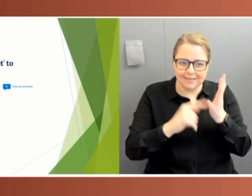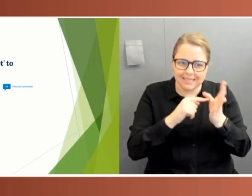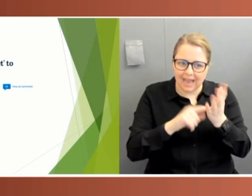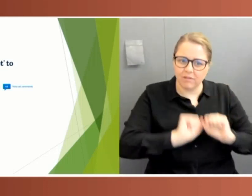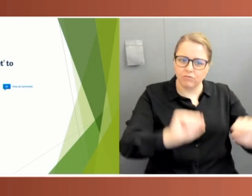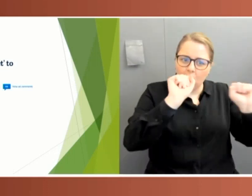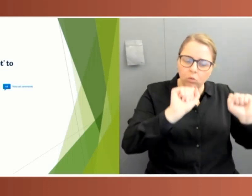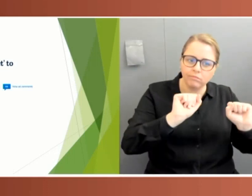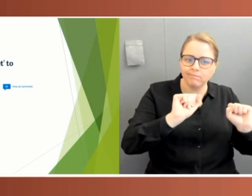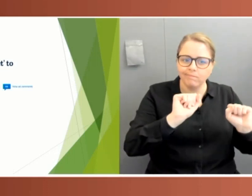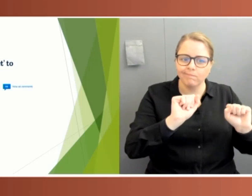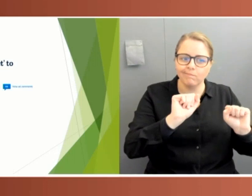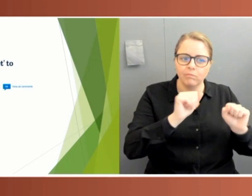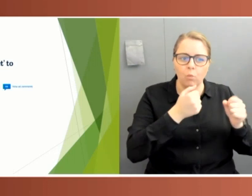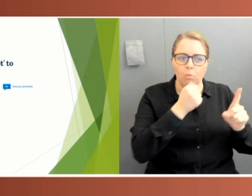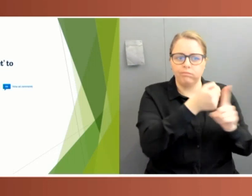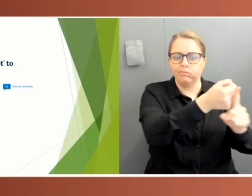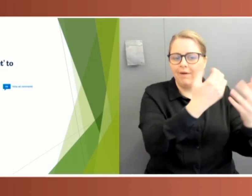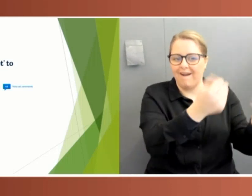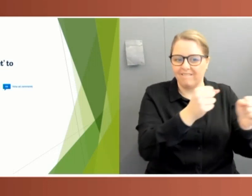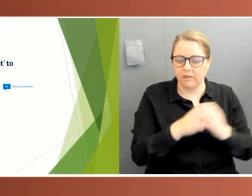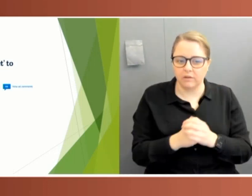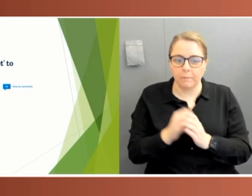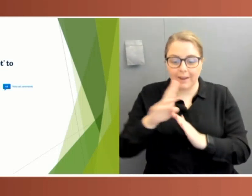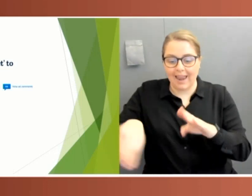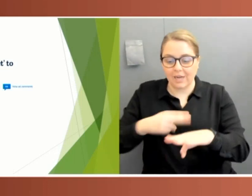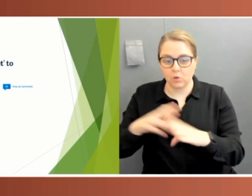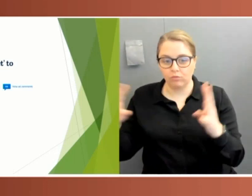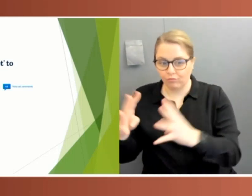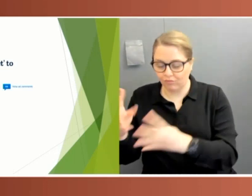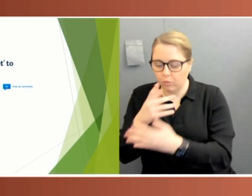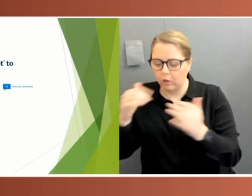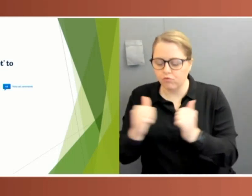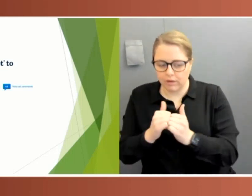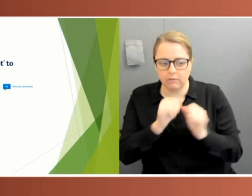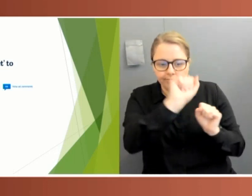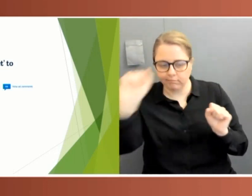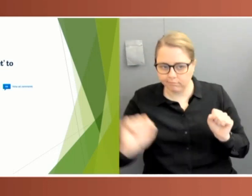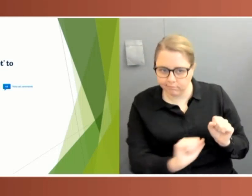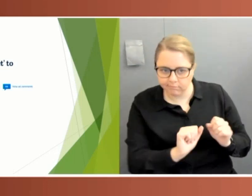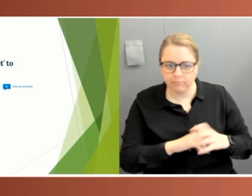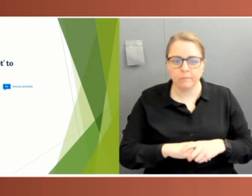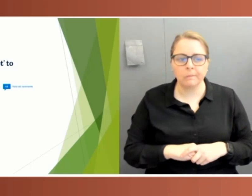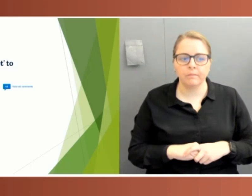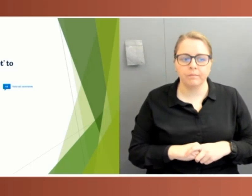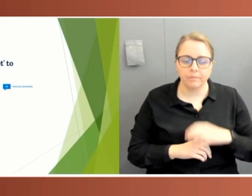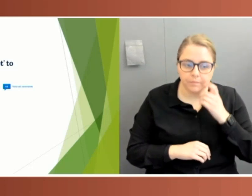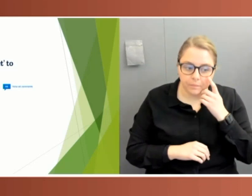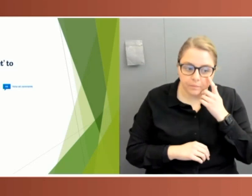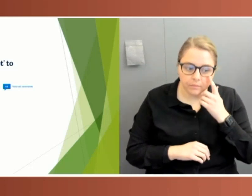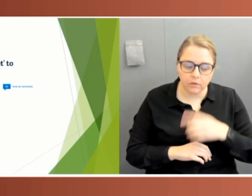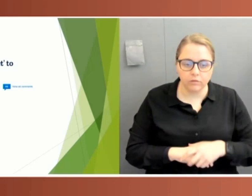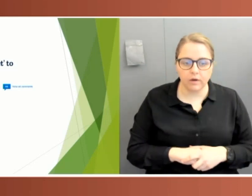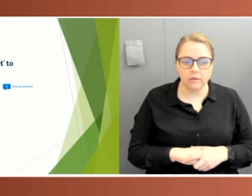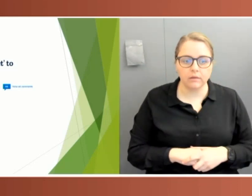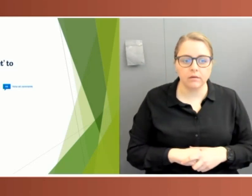that would make most sense for them. In bringing together leaders from both sides of politics and providing a forum for Australian Governments to make decisive collective decisions relating